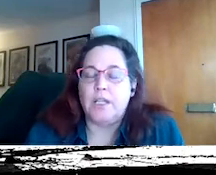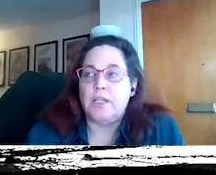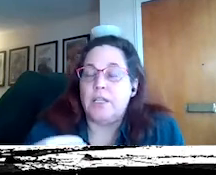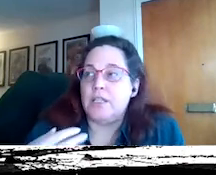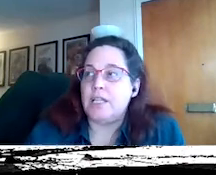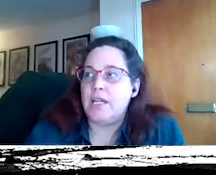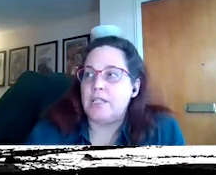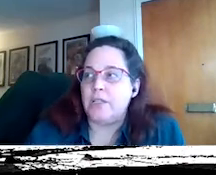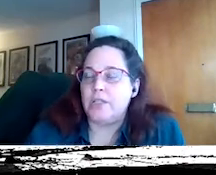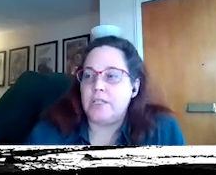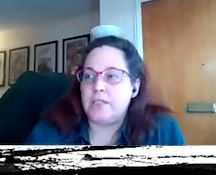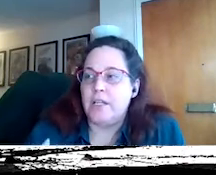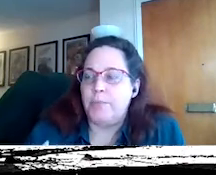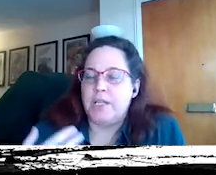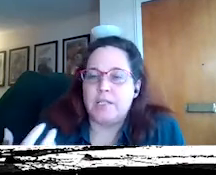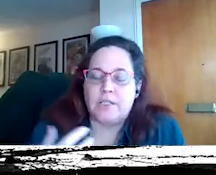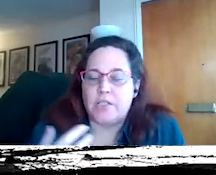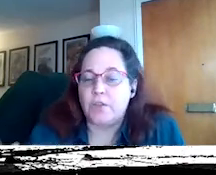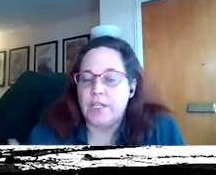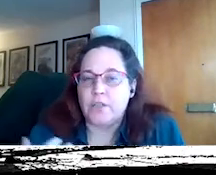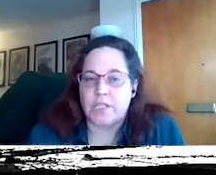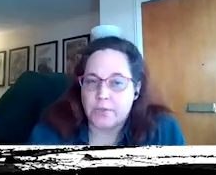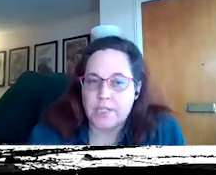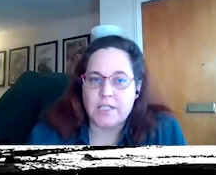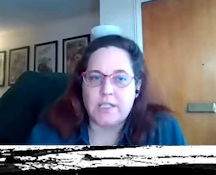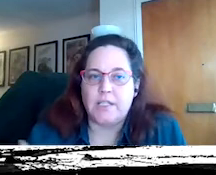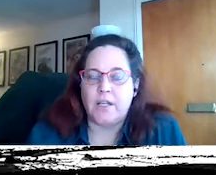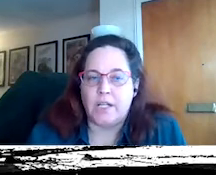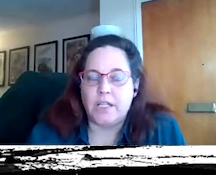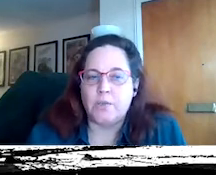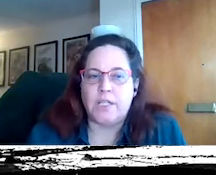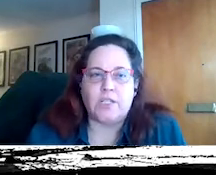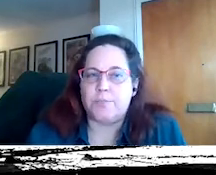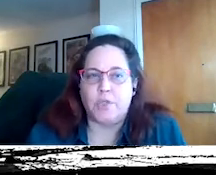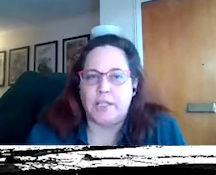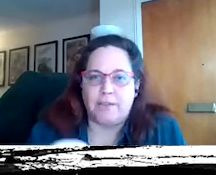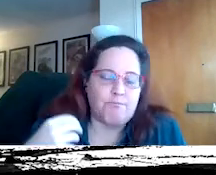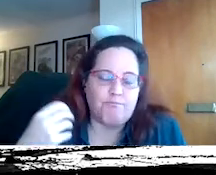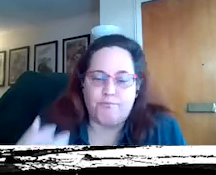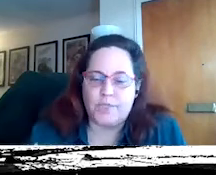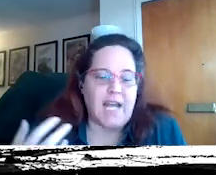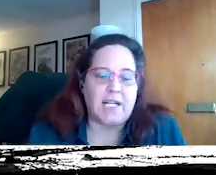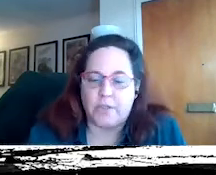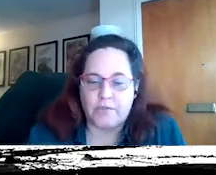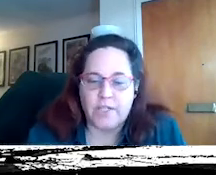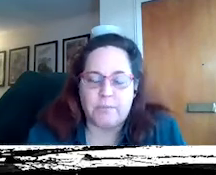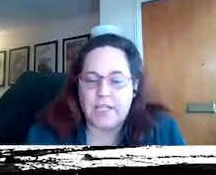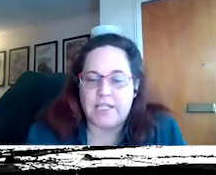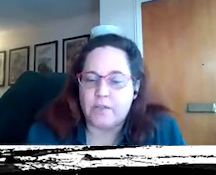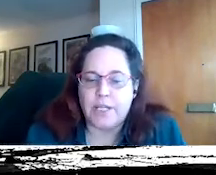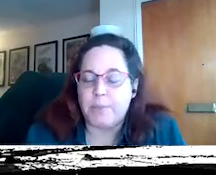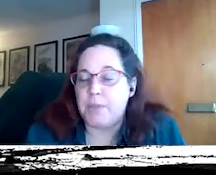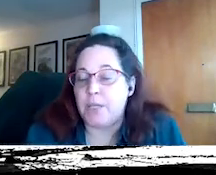Merriam In in this case, you know that because they're still idiosyncrasies and the audio they just put like static over